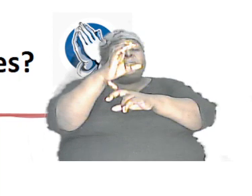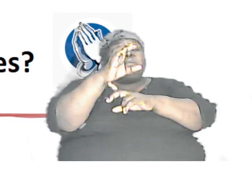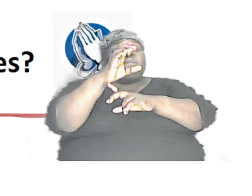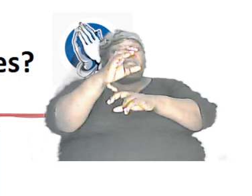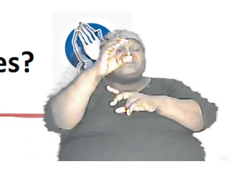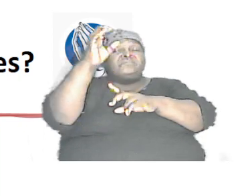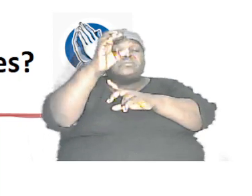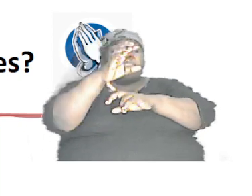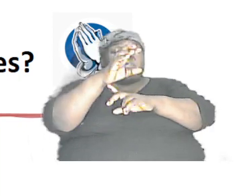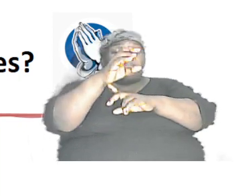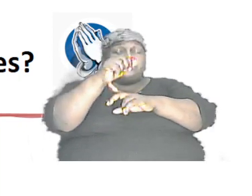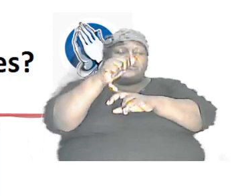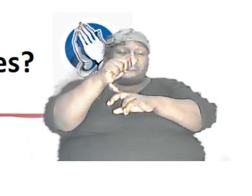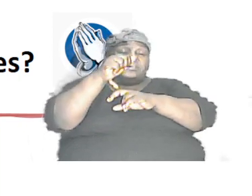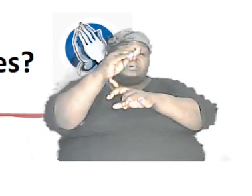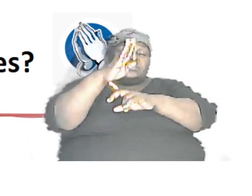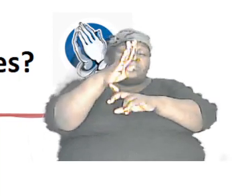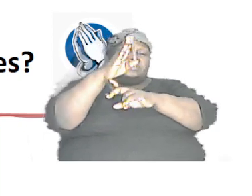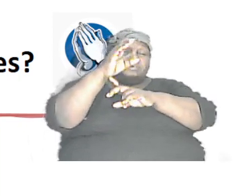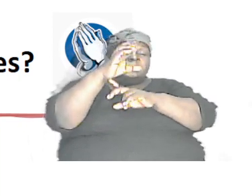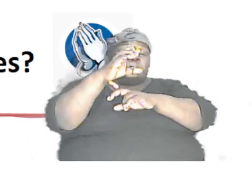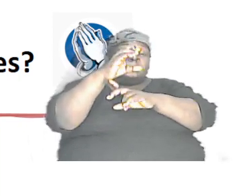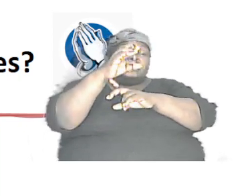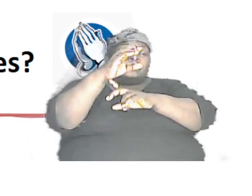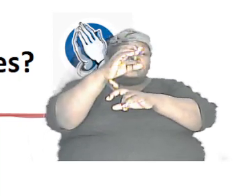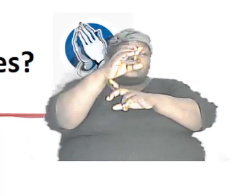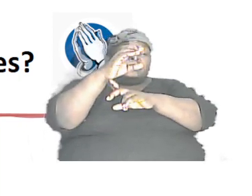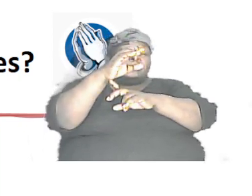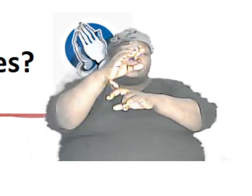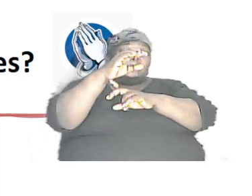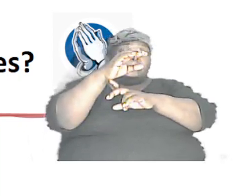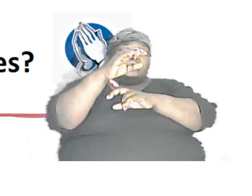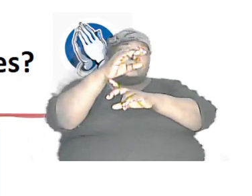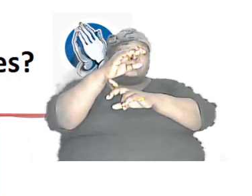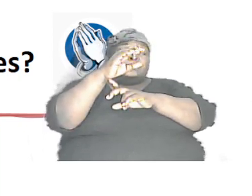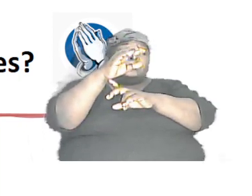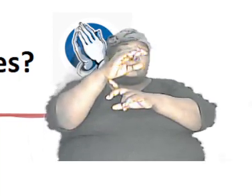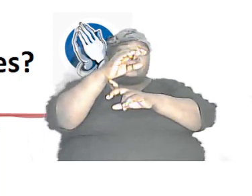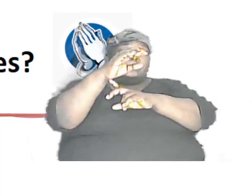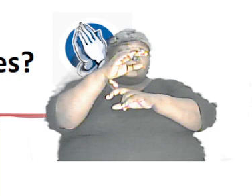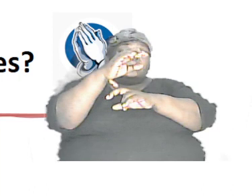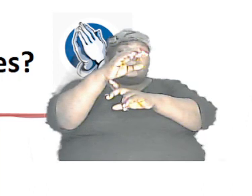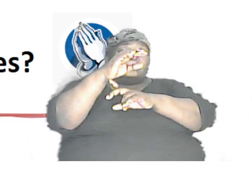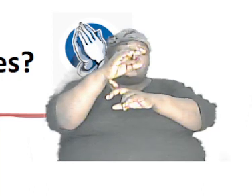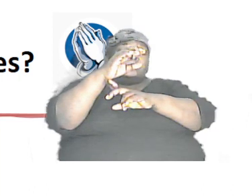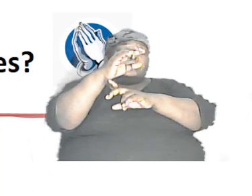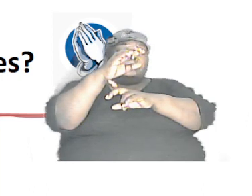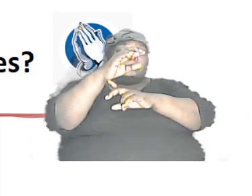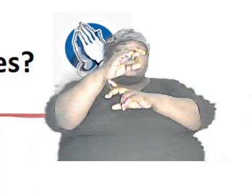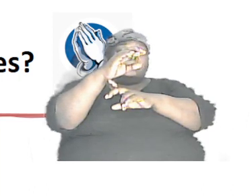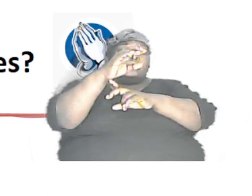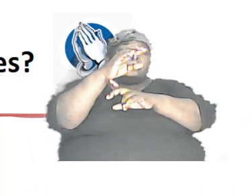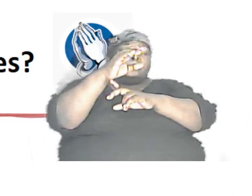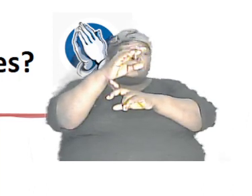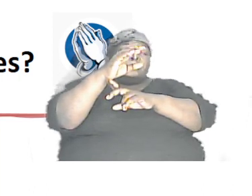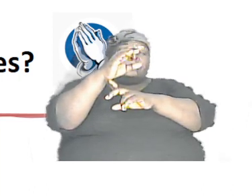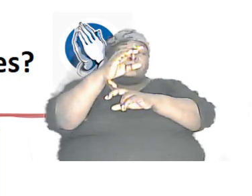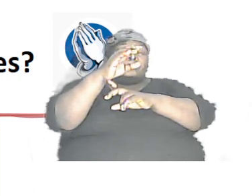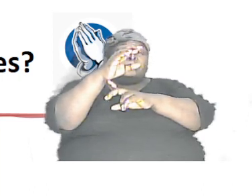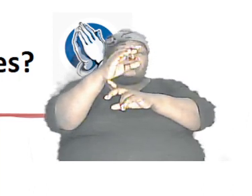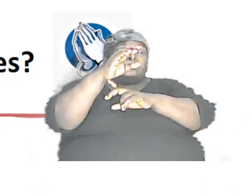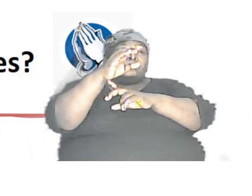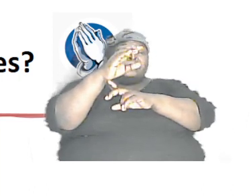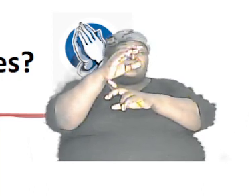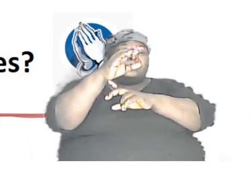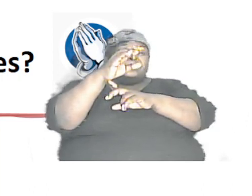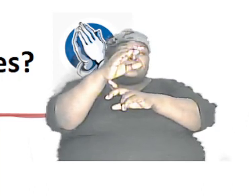A, capital A. Capital B, capital B. And capital C, and we're just rolling the